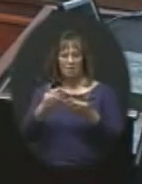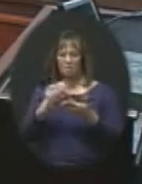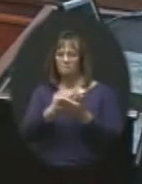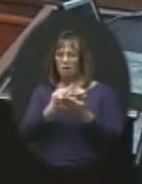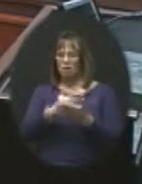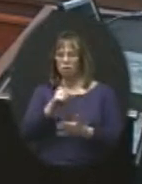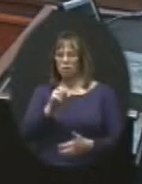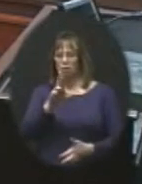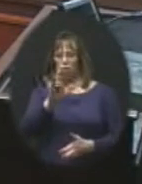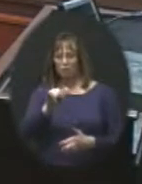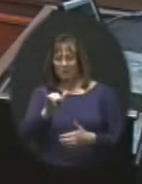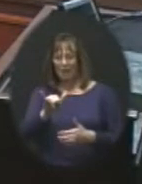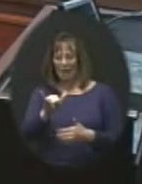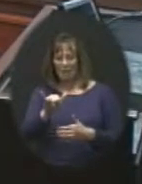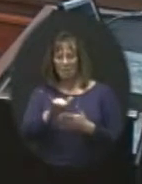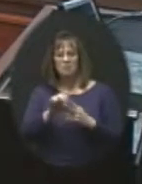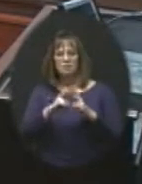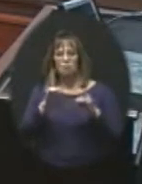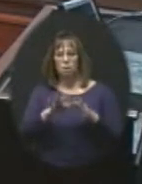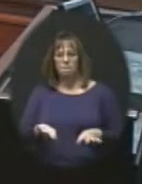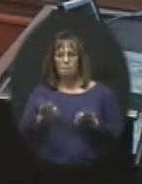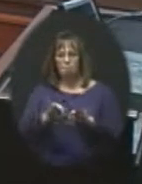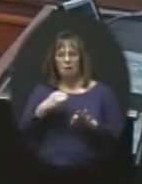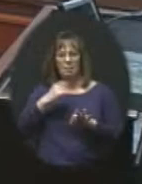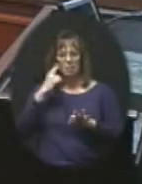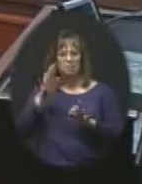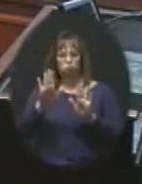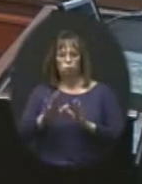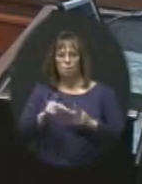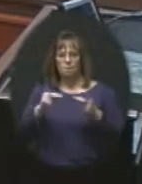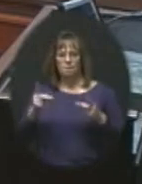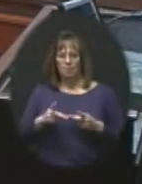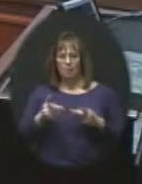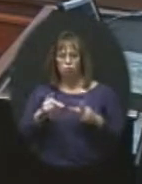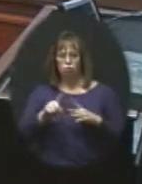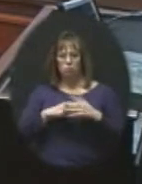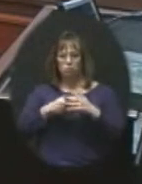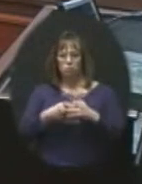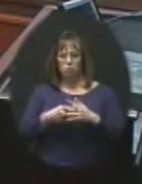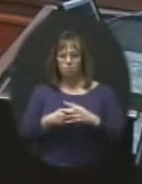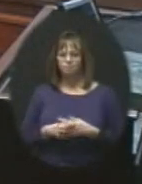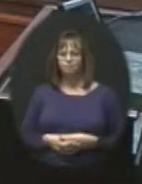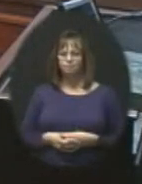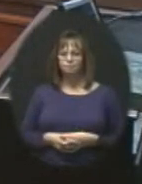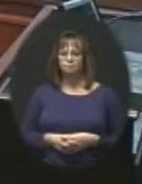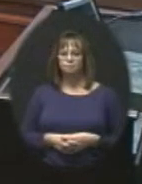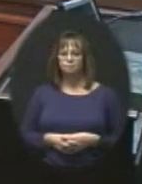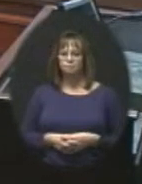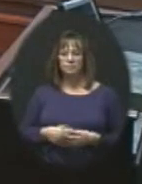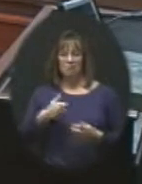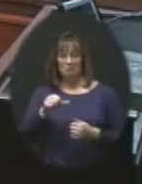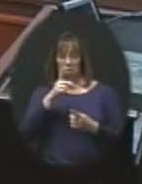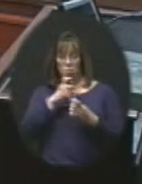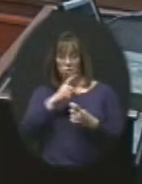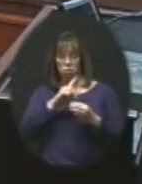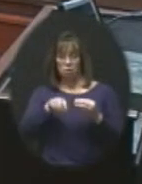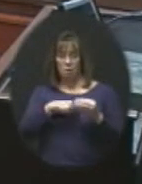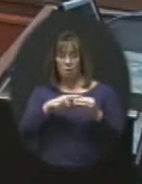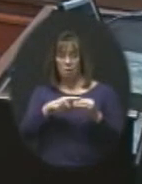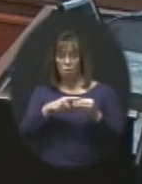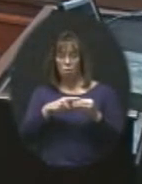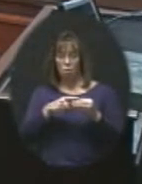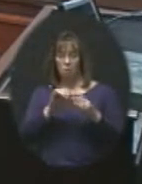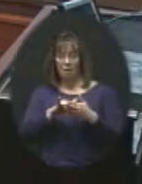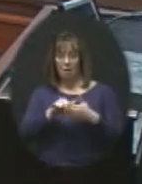is very, very important. And I think that that's a great place to be able to get started with that. So is there any questions about that?